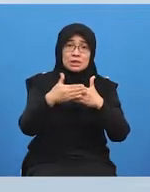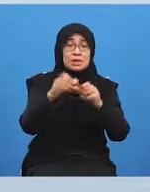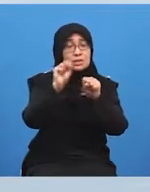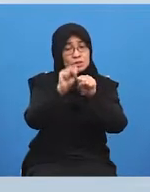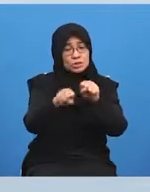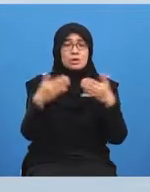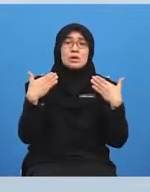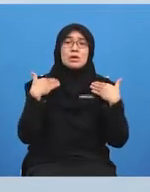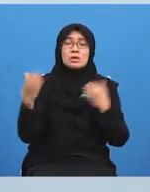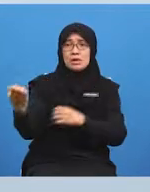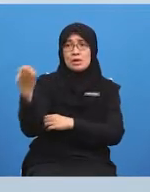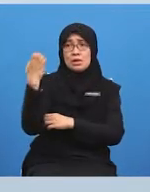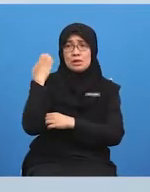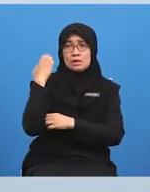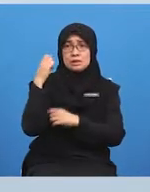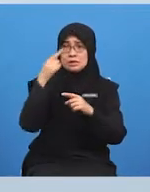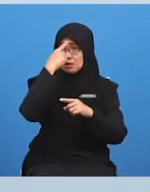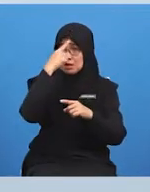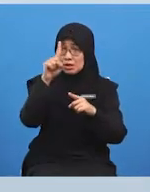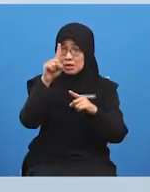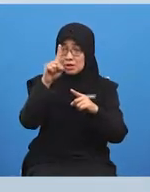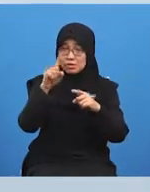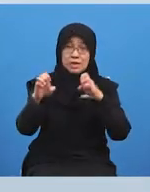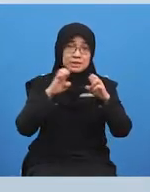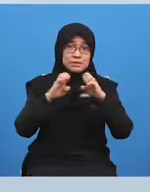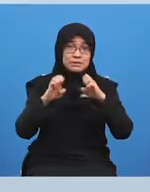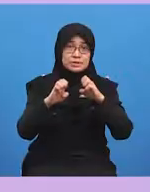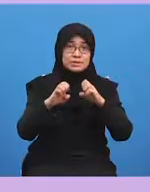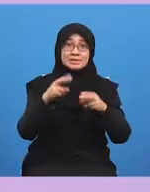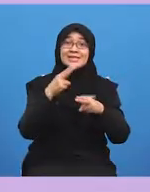her name is duracell bunny